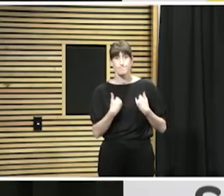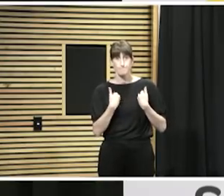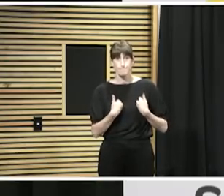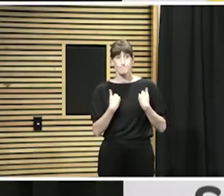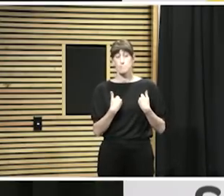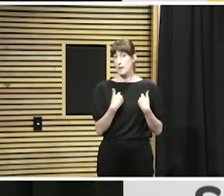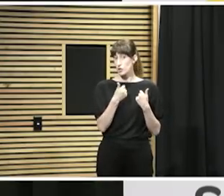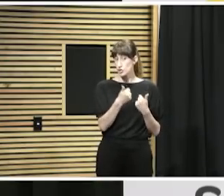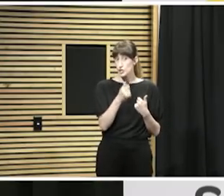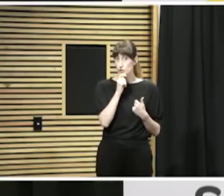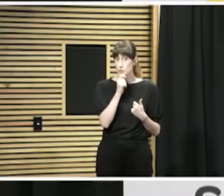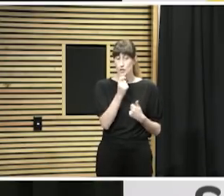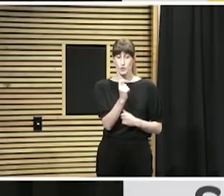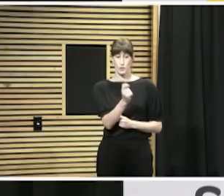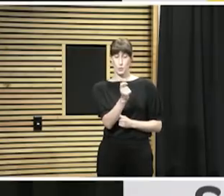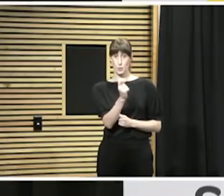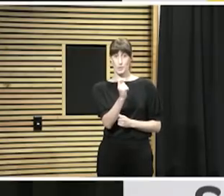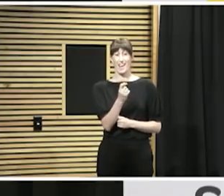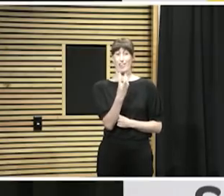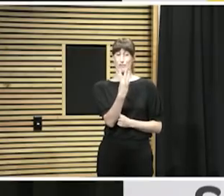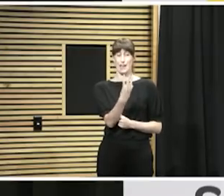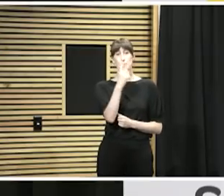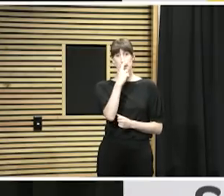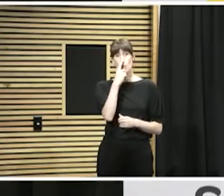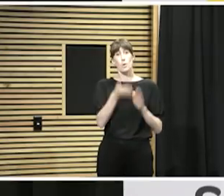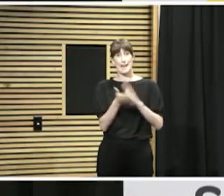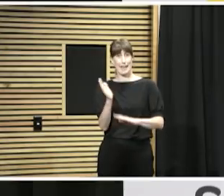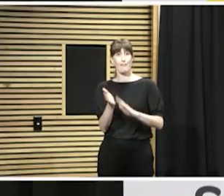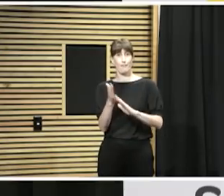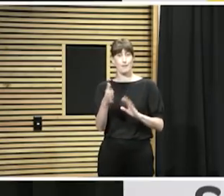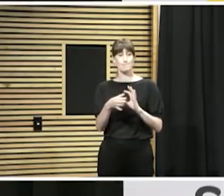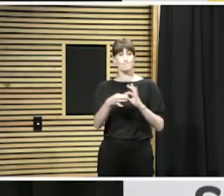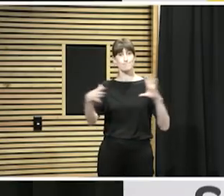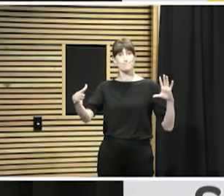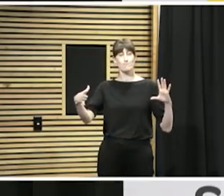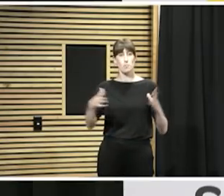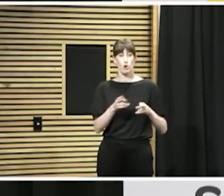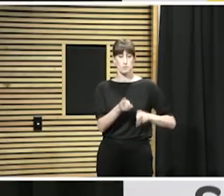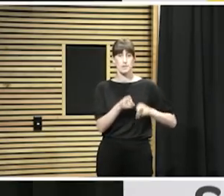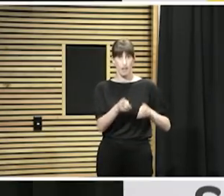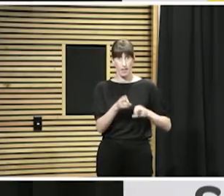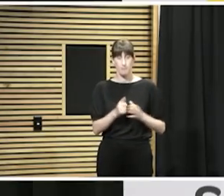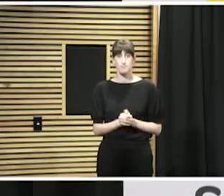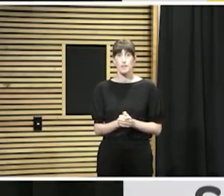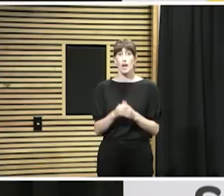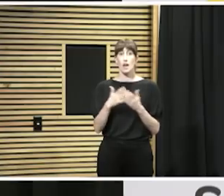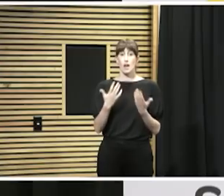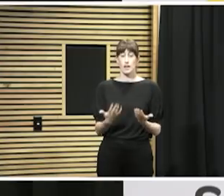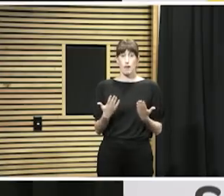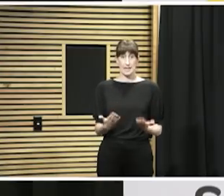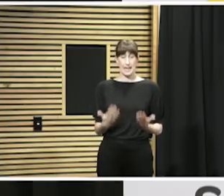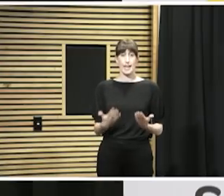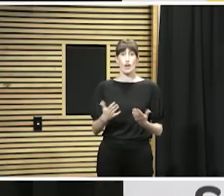people are expected to be discharged soon. There are people currently in Gisborne Hospital, Waikato Hospital,